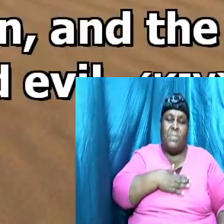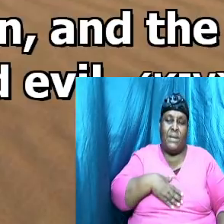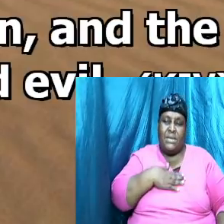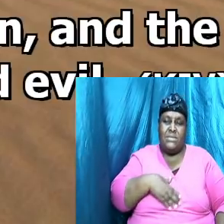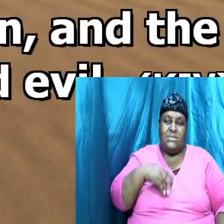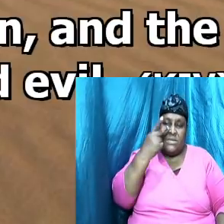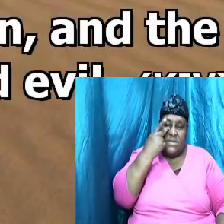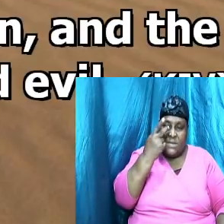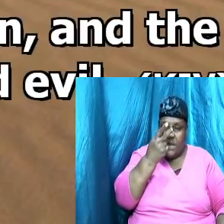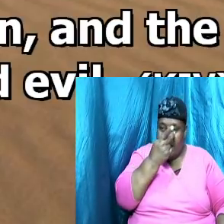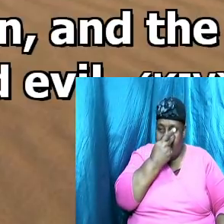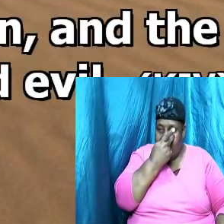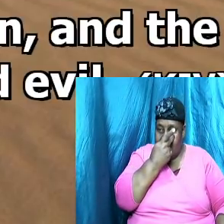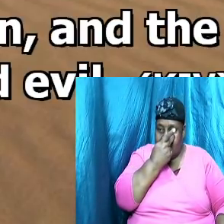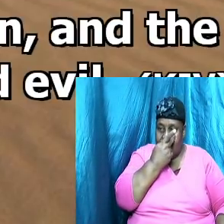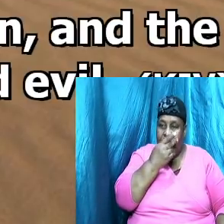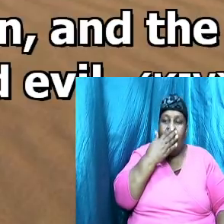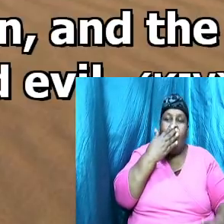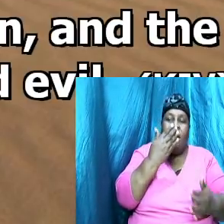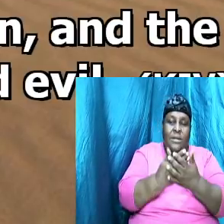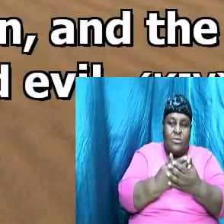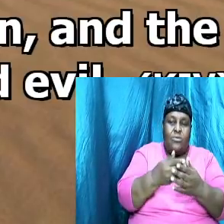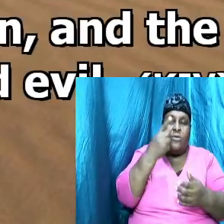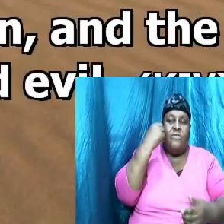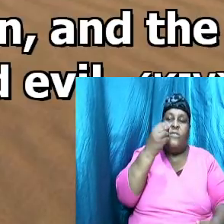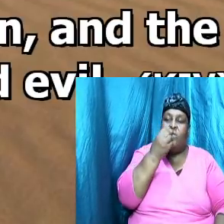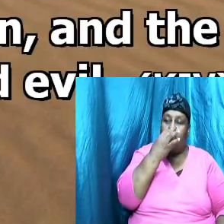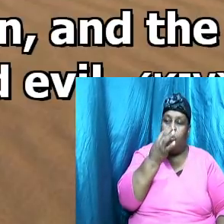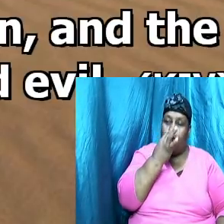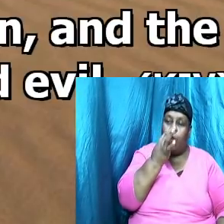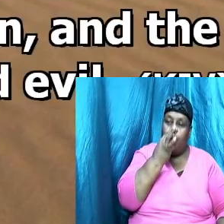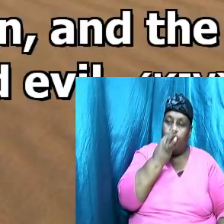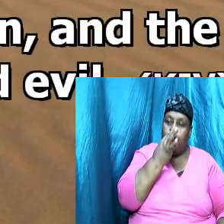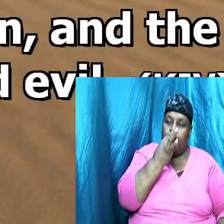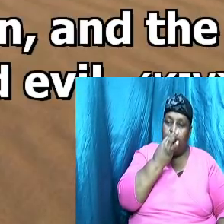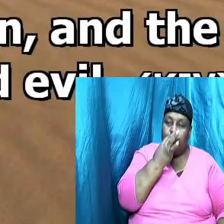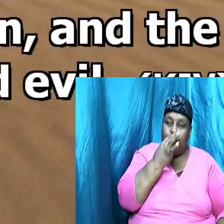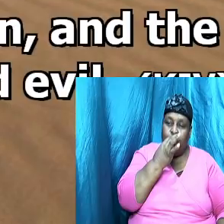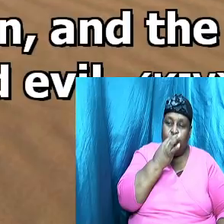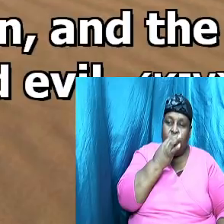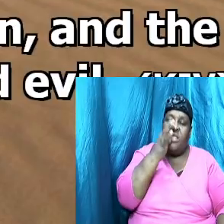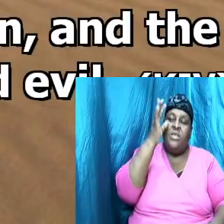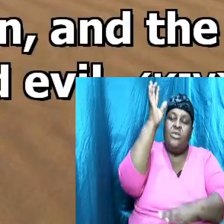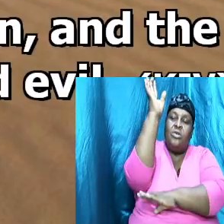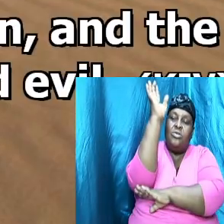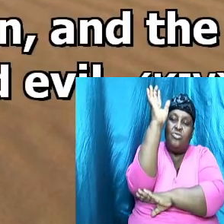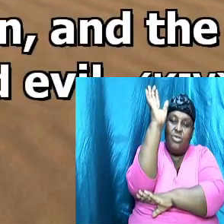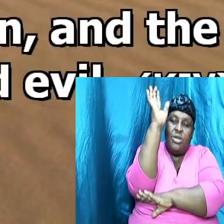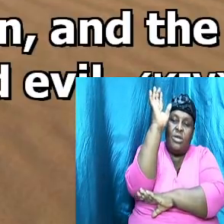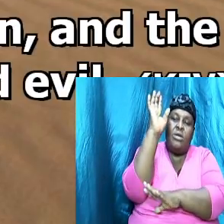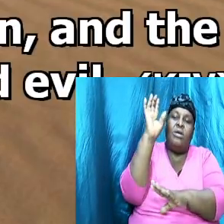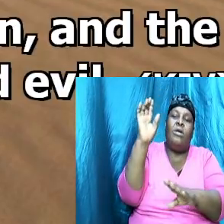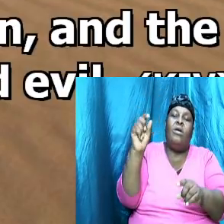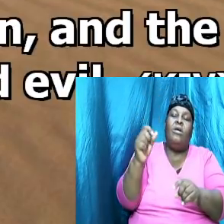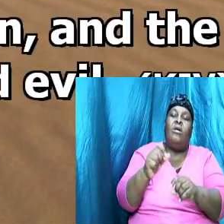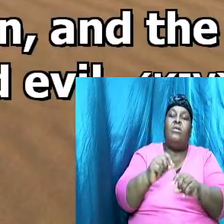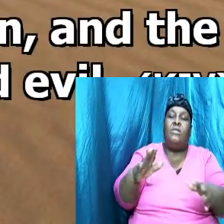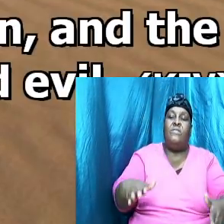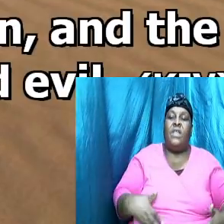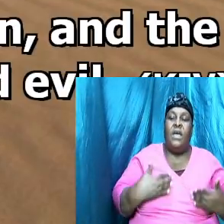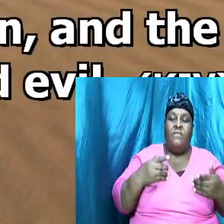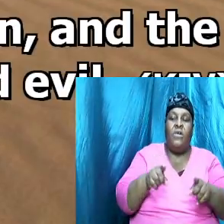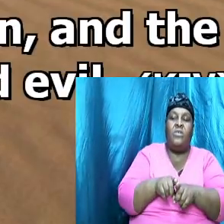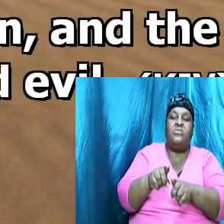sight and good for food the tree of life also